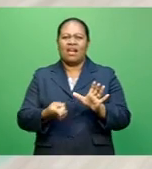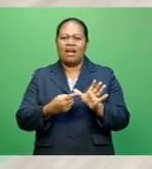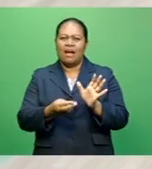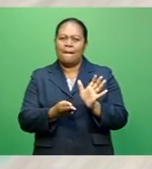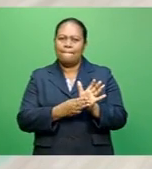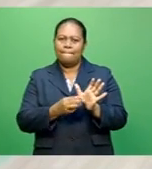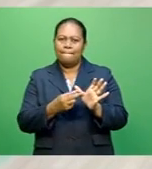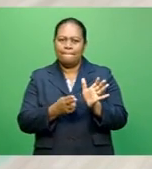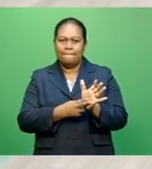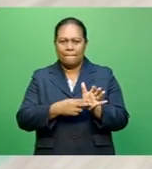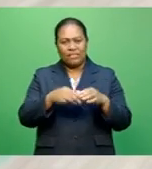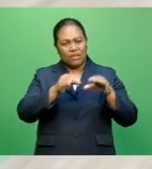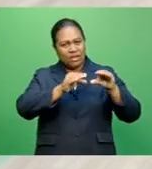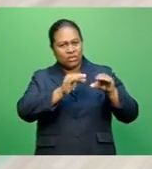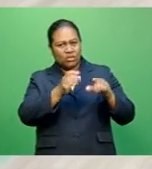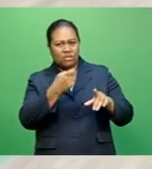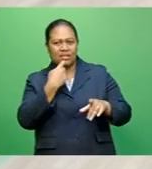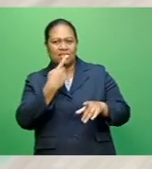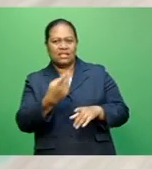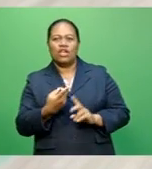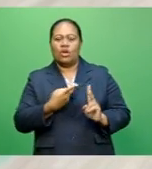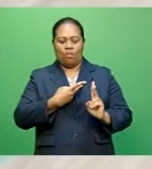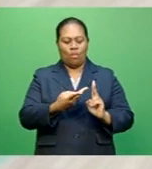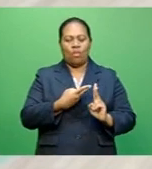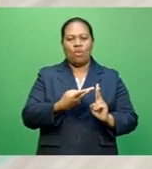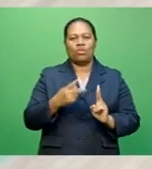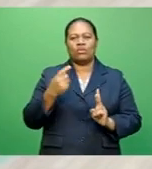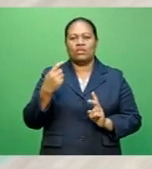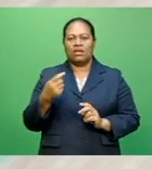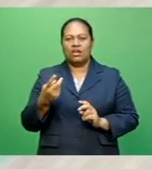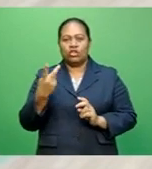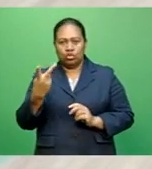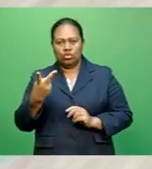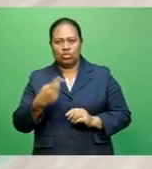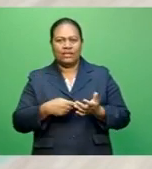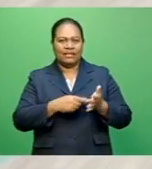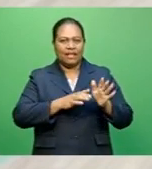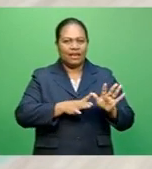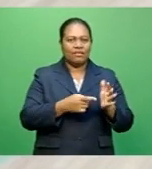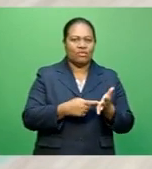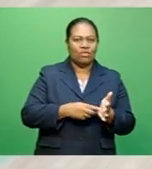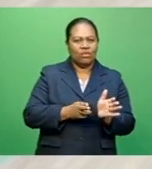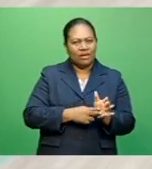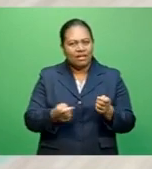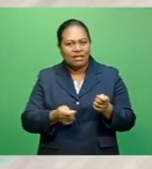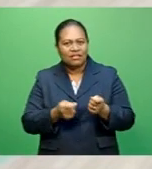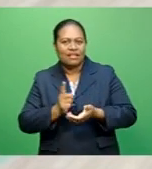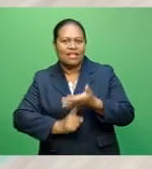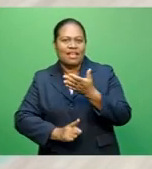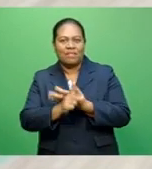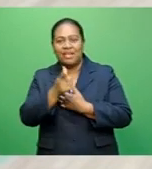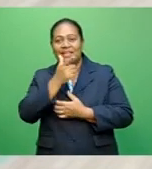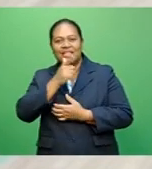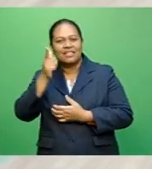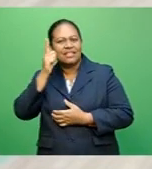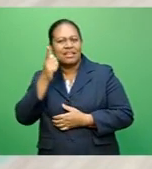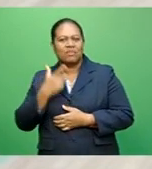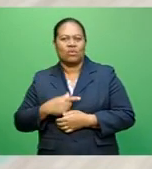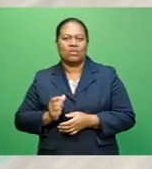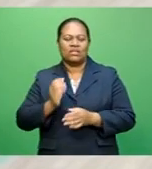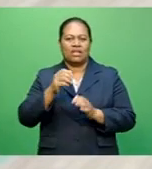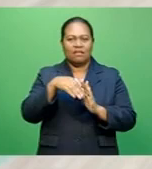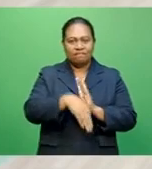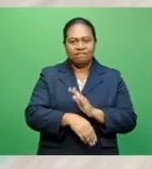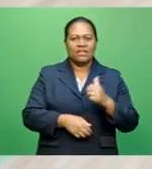ended their second match with a two-all draw against Tailebunaita Siri at the FMF Gymnasium yesterday. This follows a 6-5